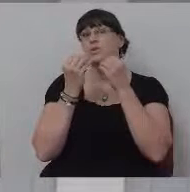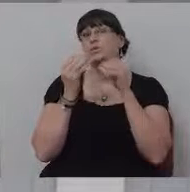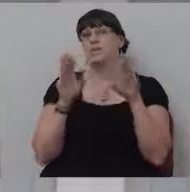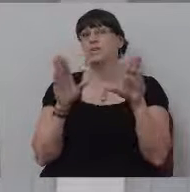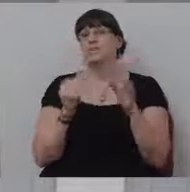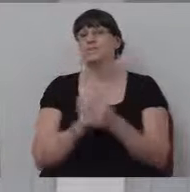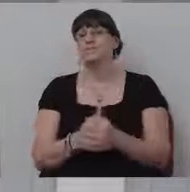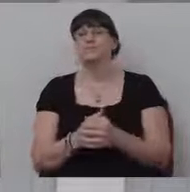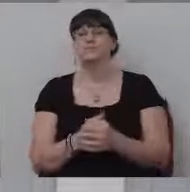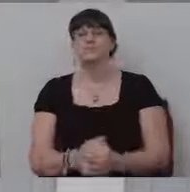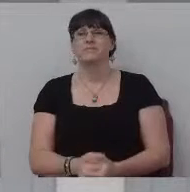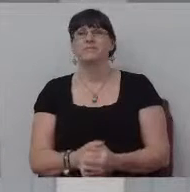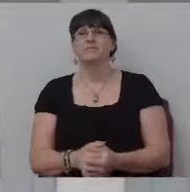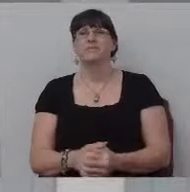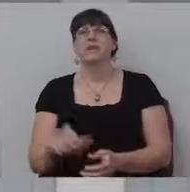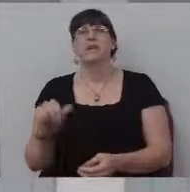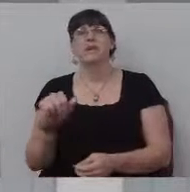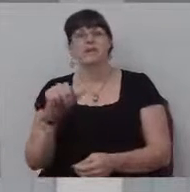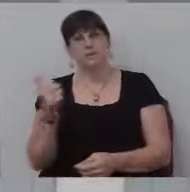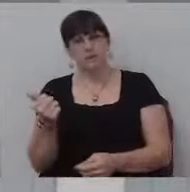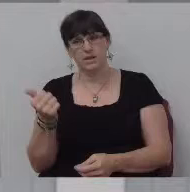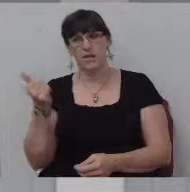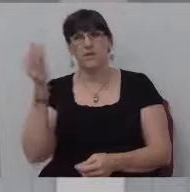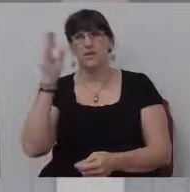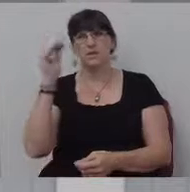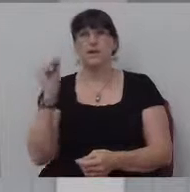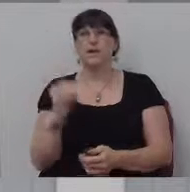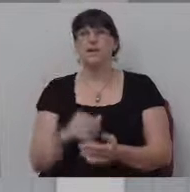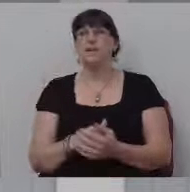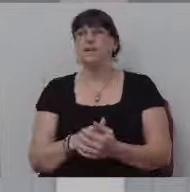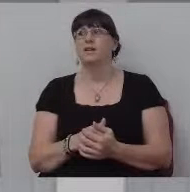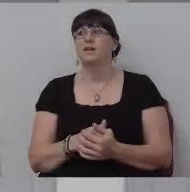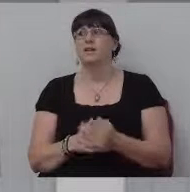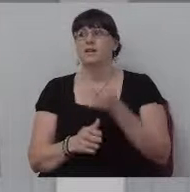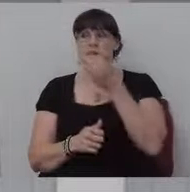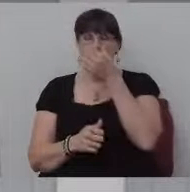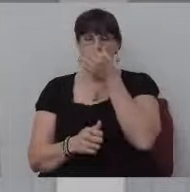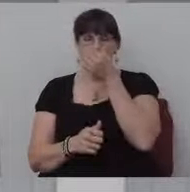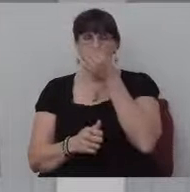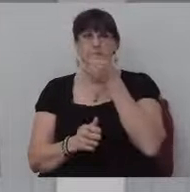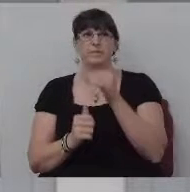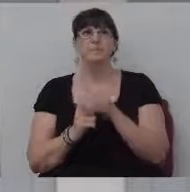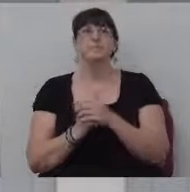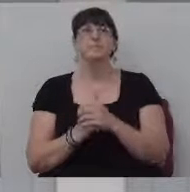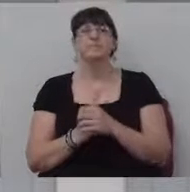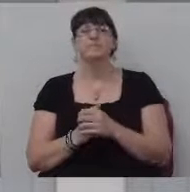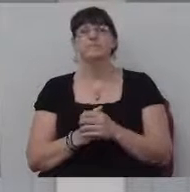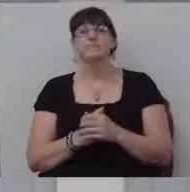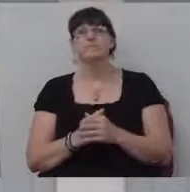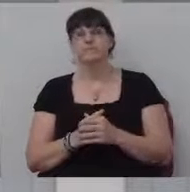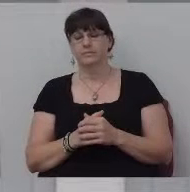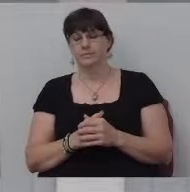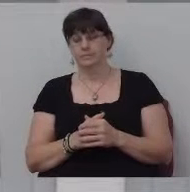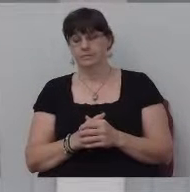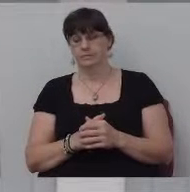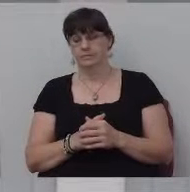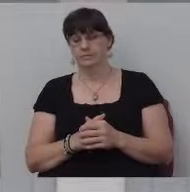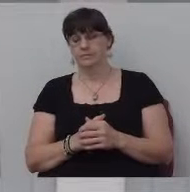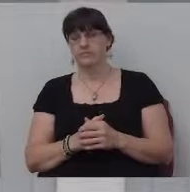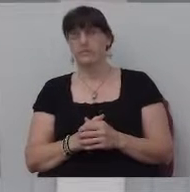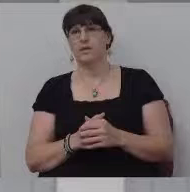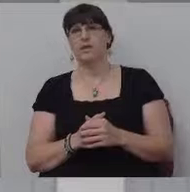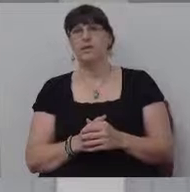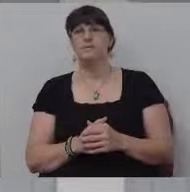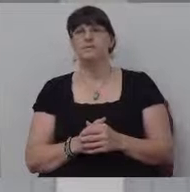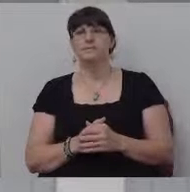See me? But there was another guy, I still, I almost can get this guy's name. I don't remember it now. There was